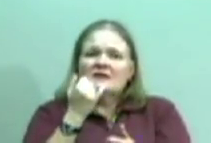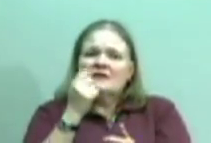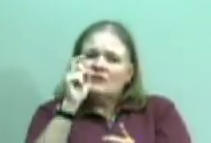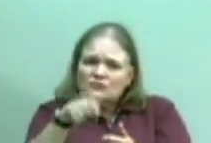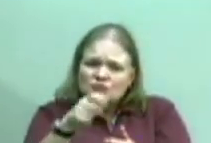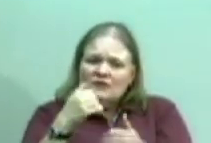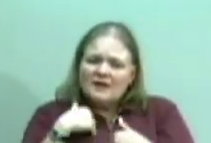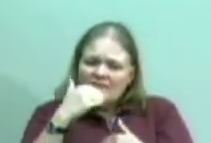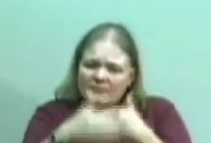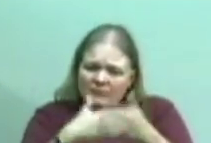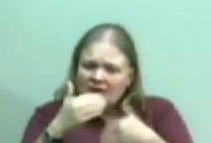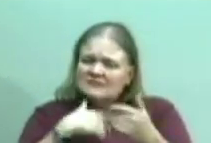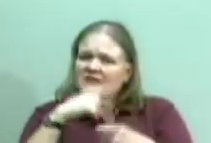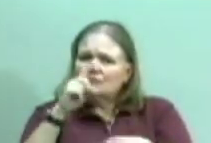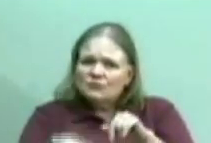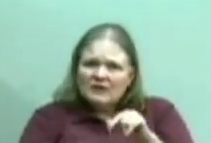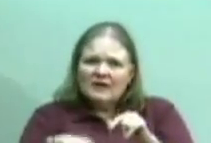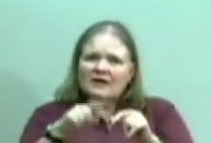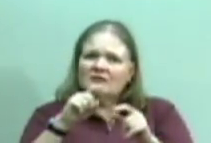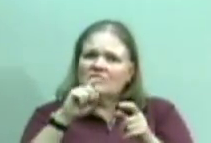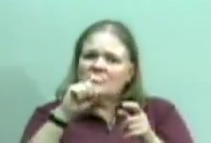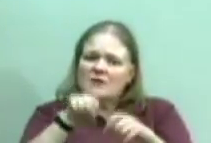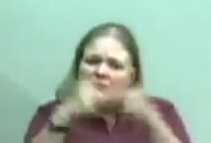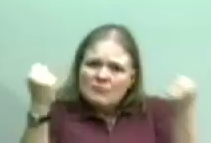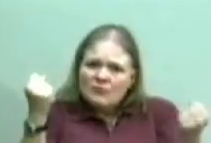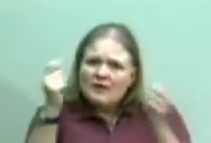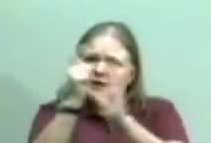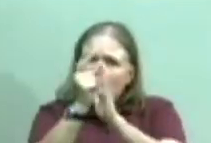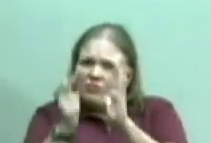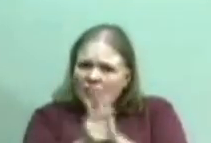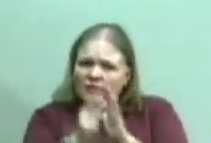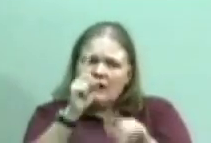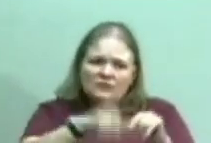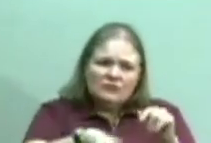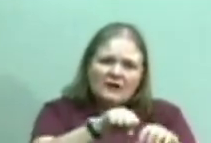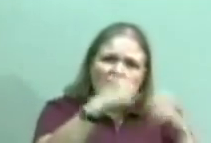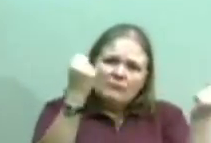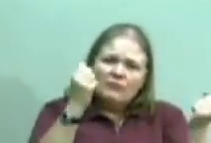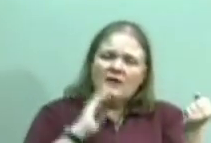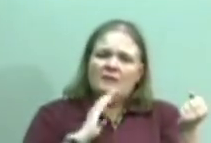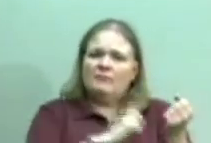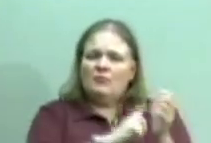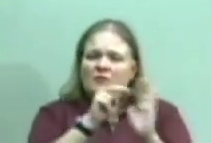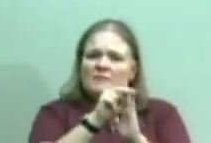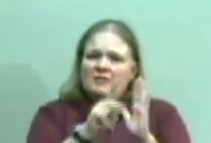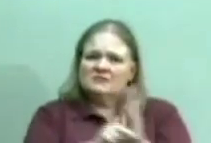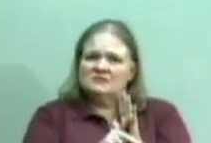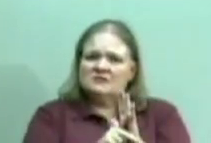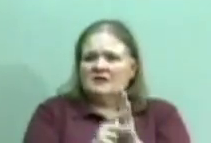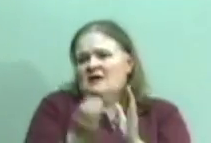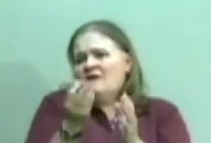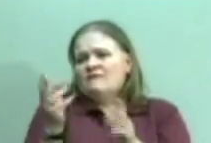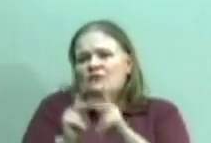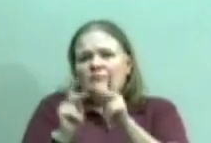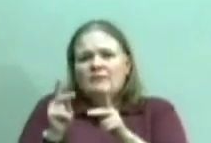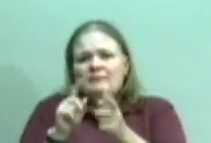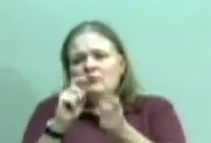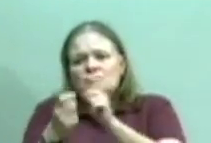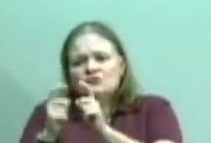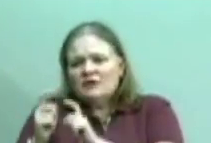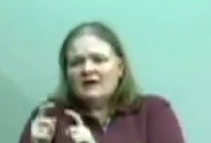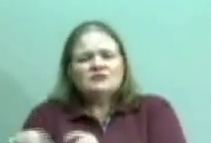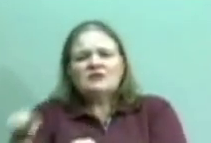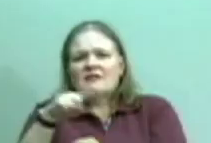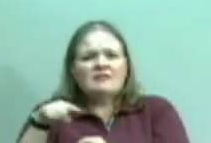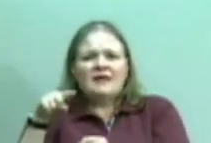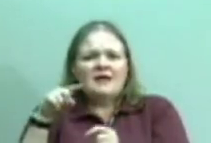and you cannot violate board policy, and it should be reviewed. It got changed by a couple of people who probably meant no harm, just weren't familiar with the